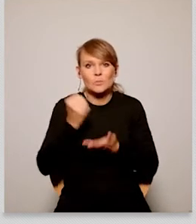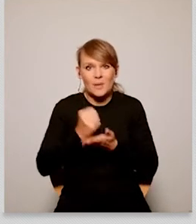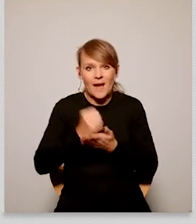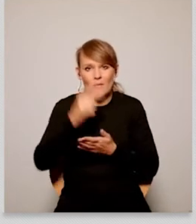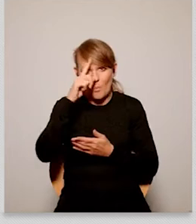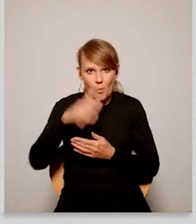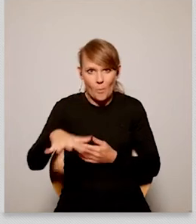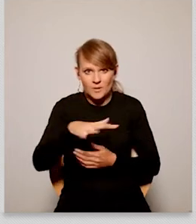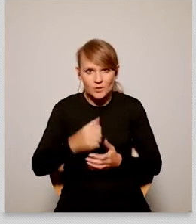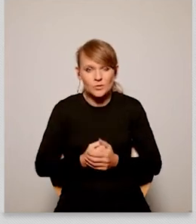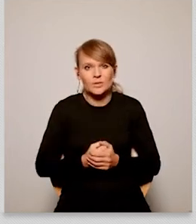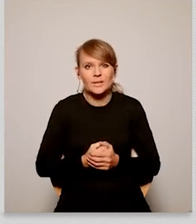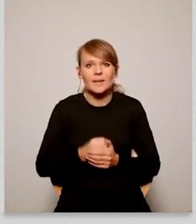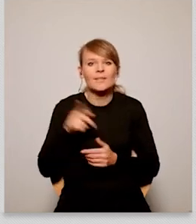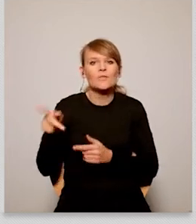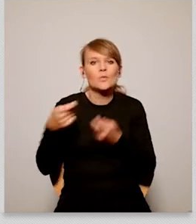philip pasdersky